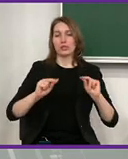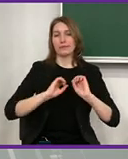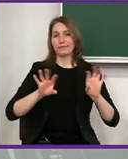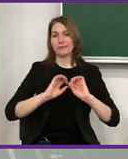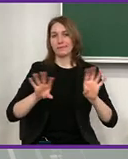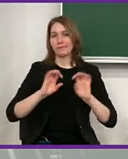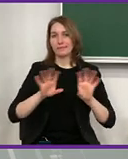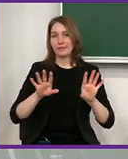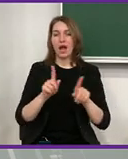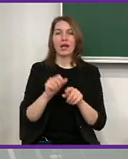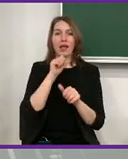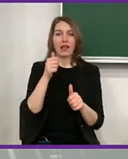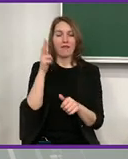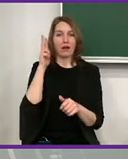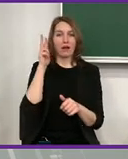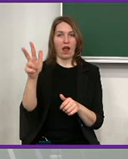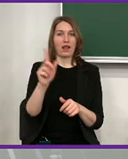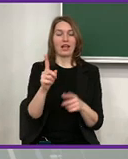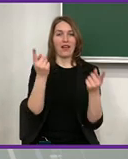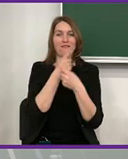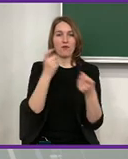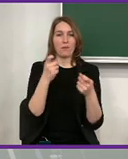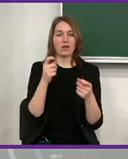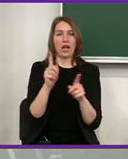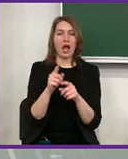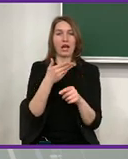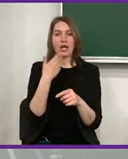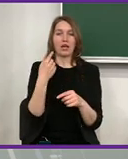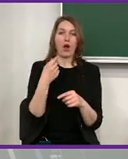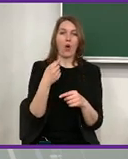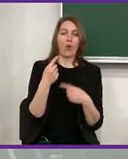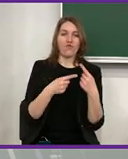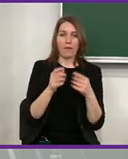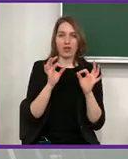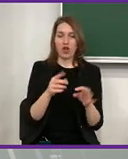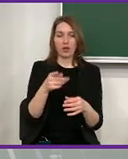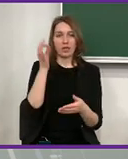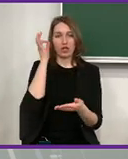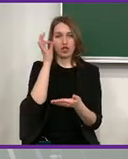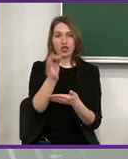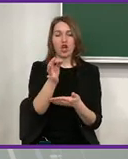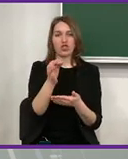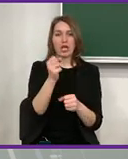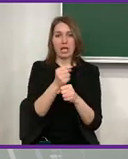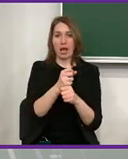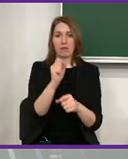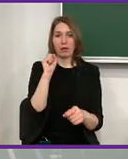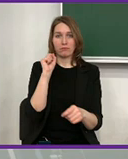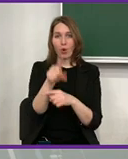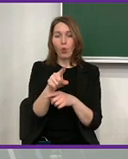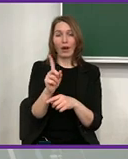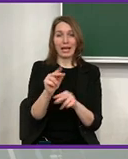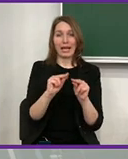give these instructions to them because we cannot guarantee, not always we have the